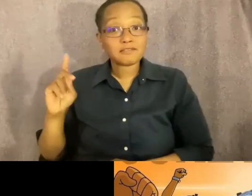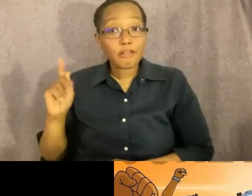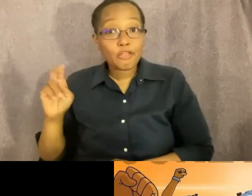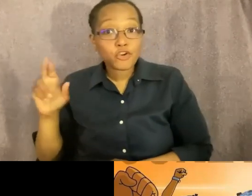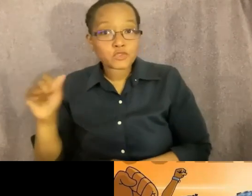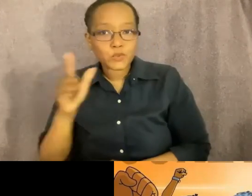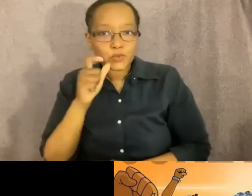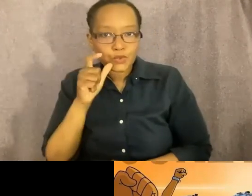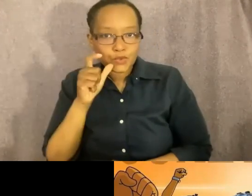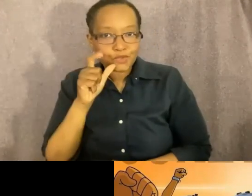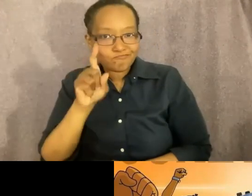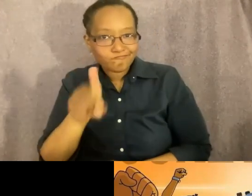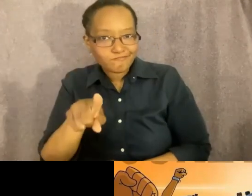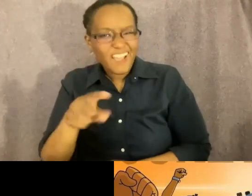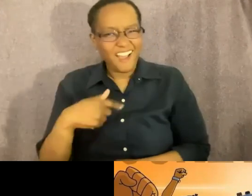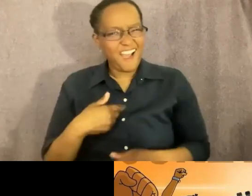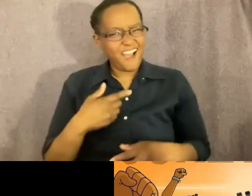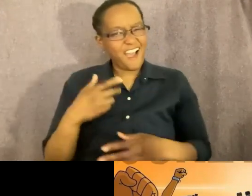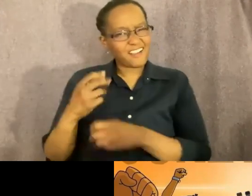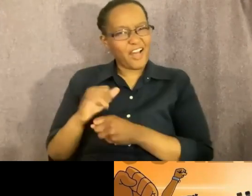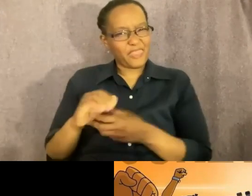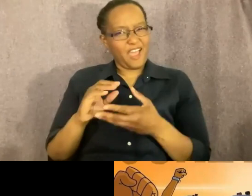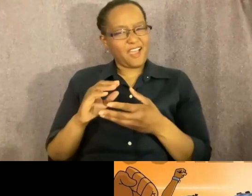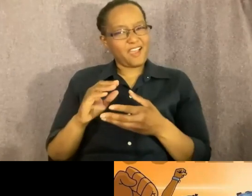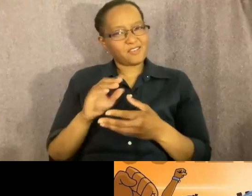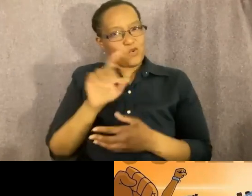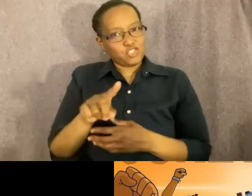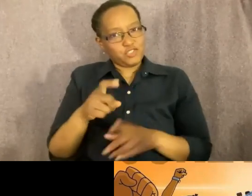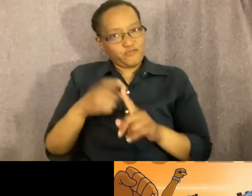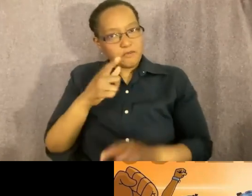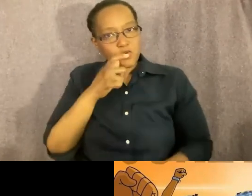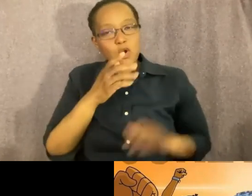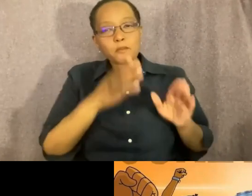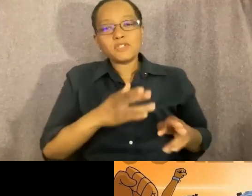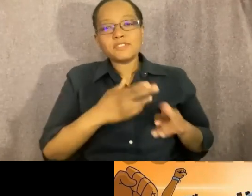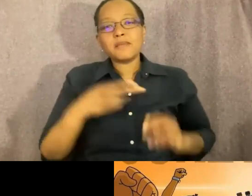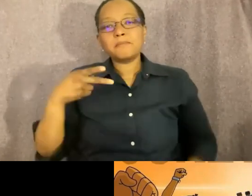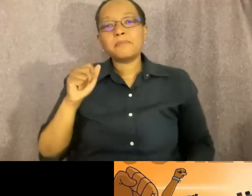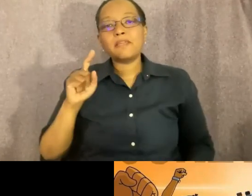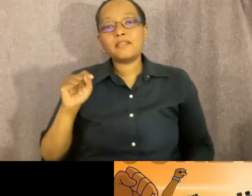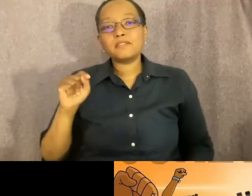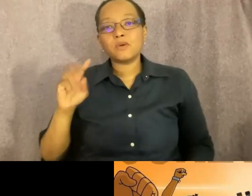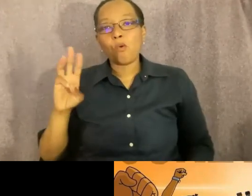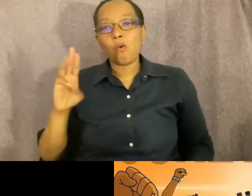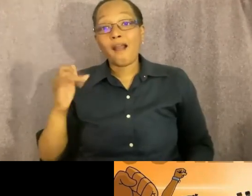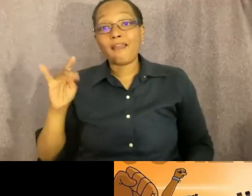can, right? He would always say, who are the primary, you know, the primary,